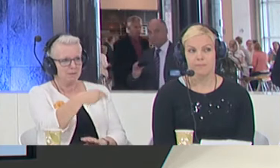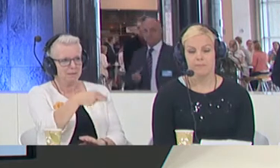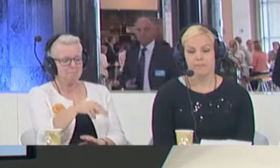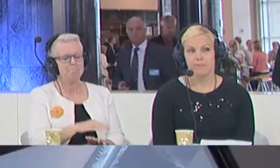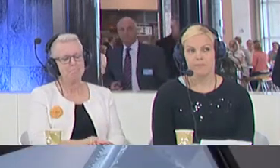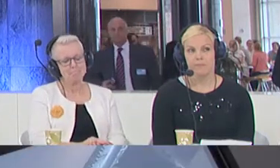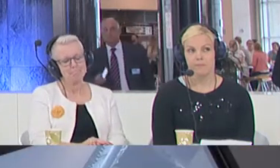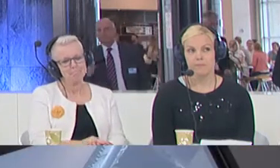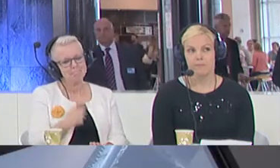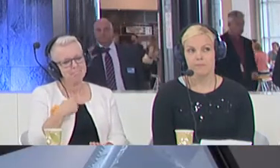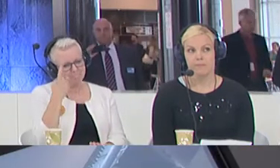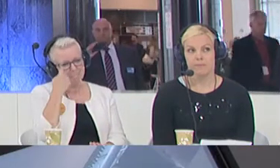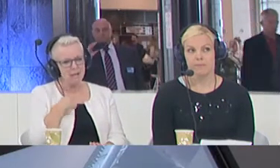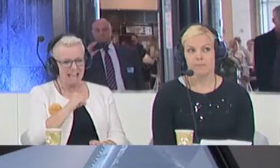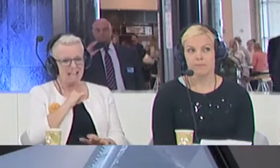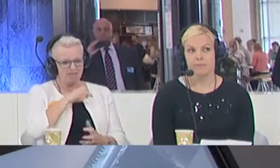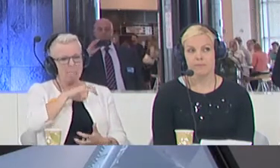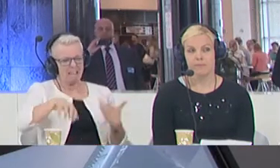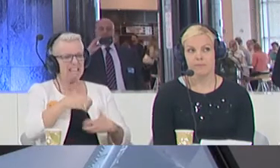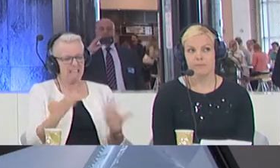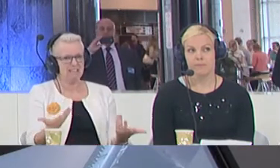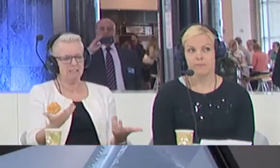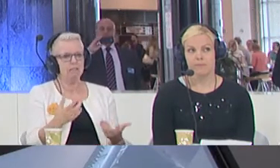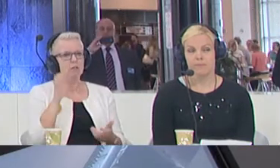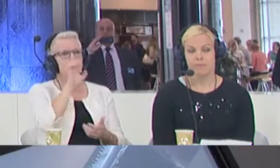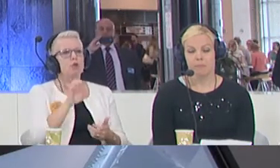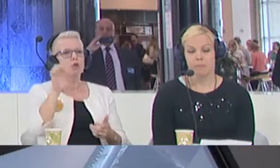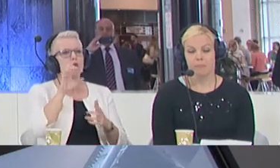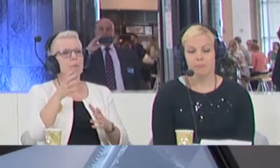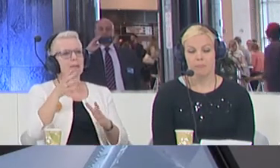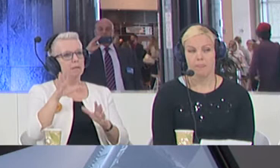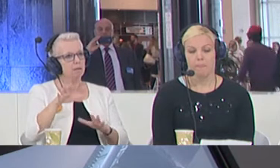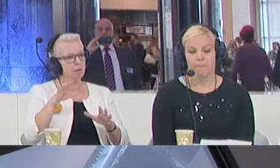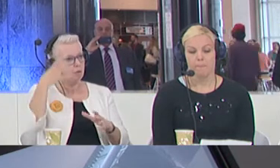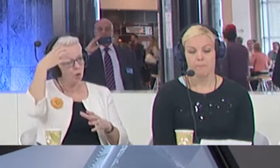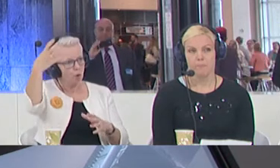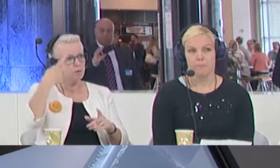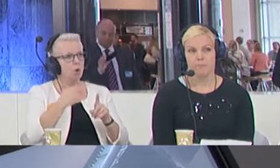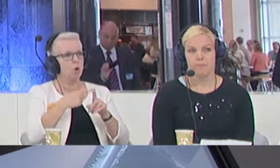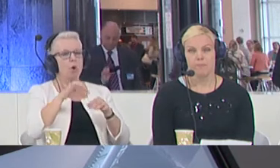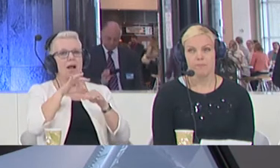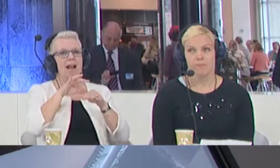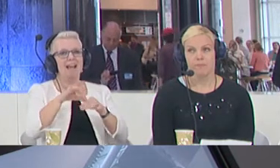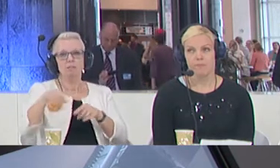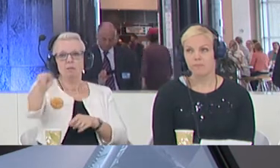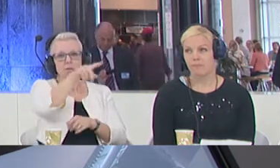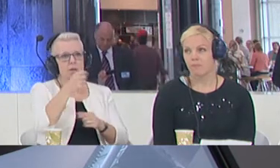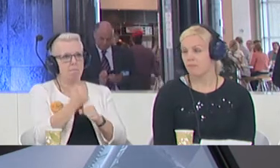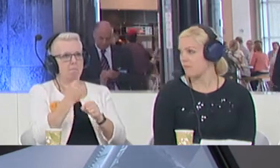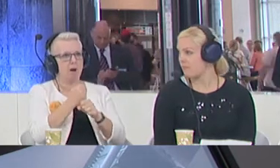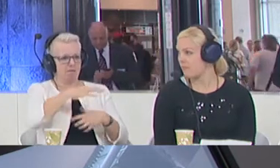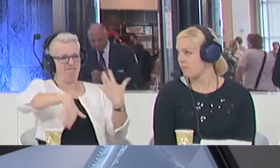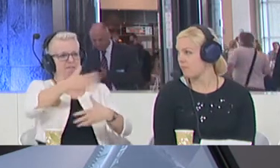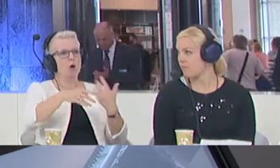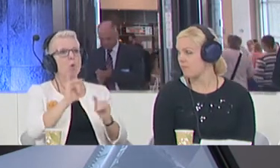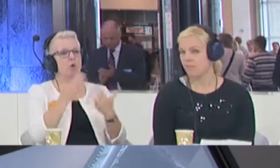seems that we are quite in a mess, or I would say European governments and our leaders are making a mess. Because what we are